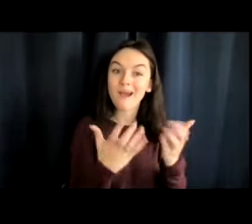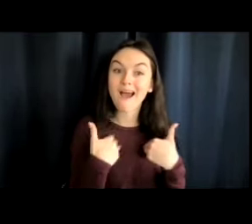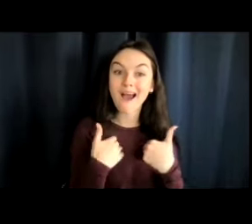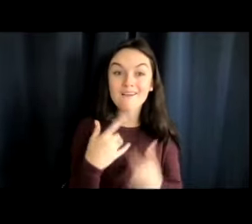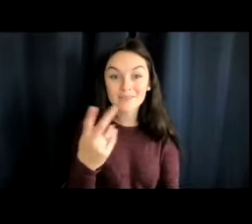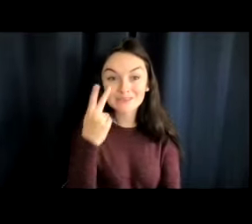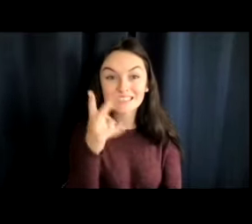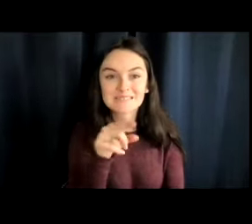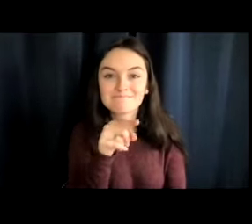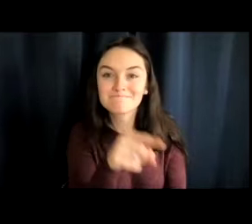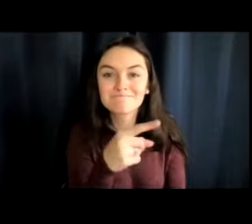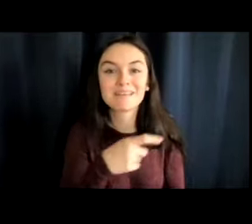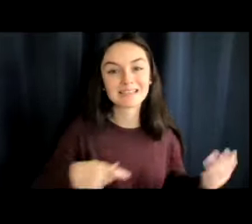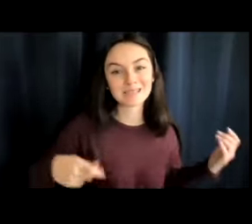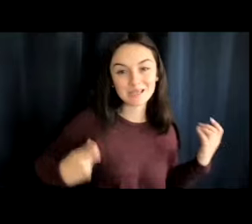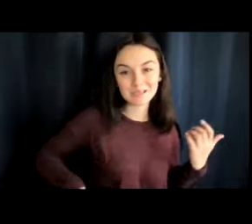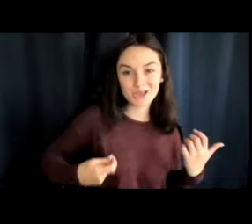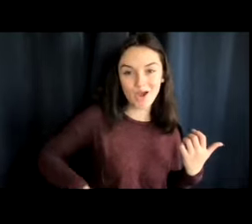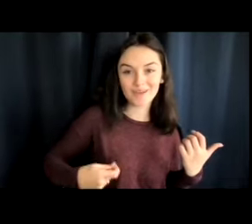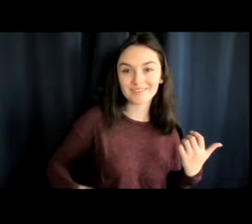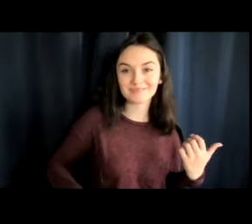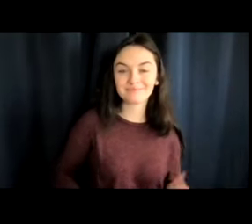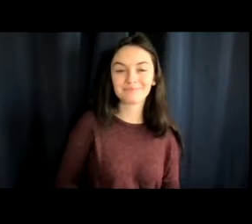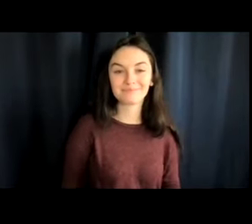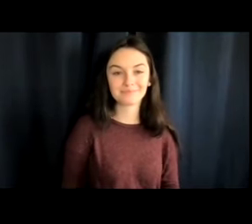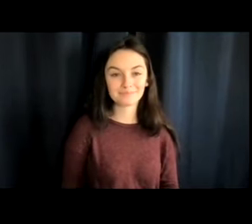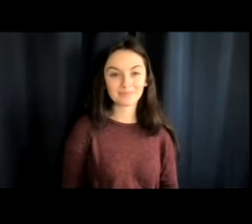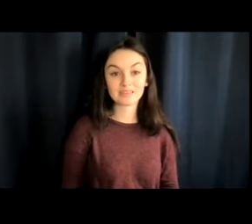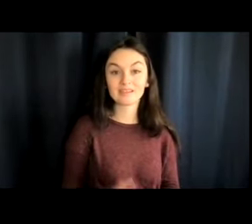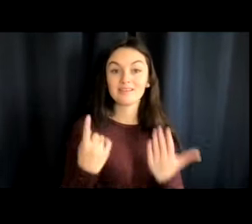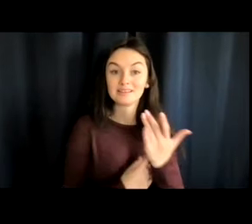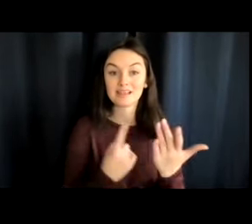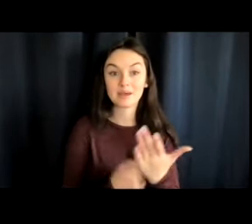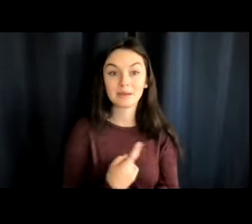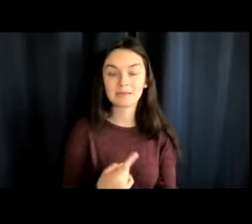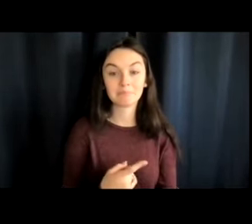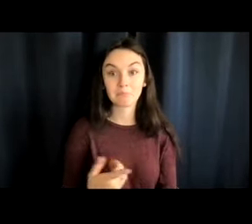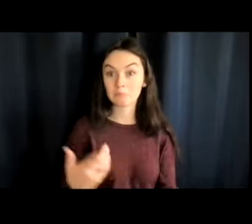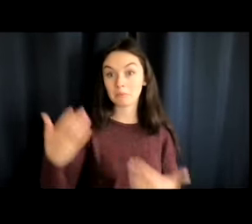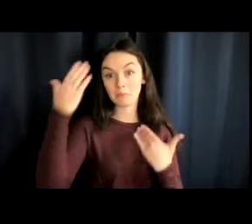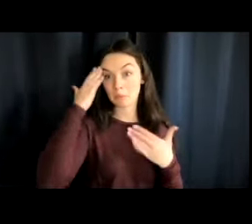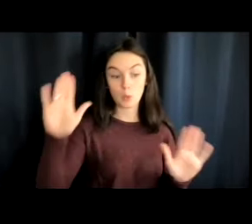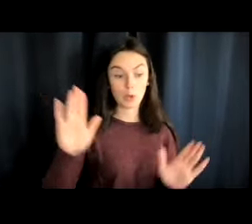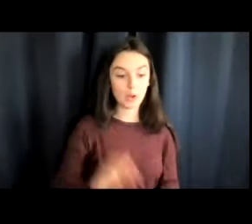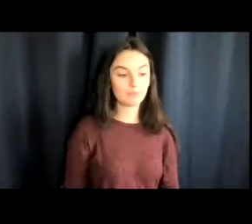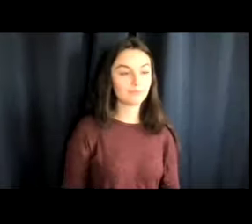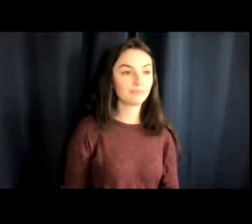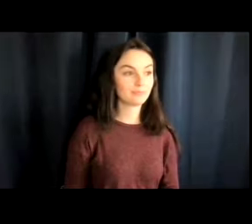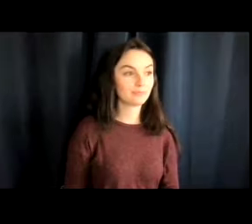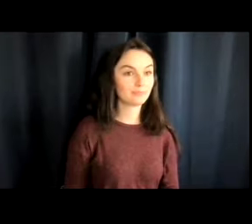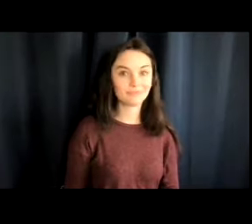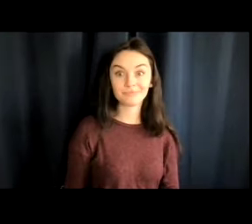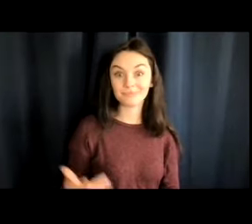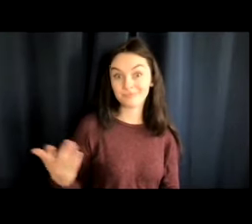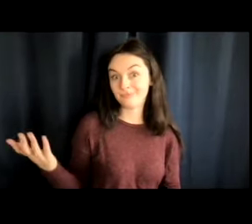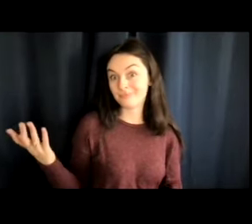that, right? Pretty sure that's a guitar. And sometimes it's a mystery. Like who knows what that is,